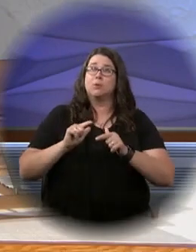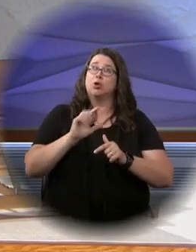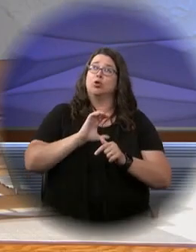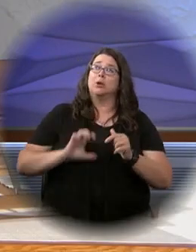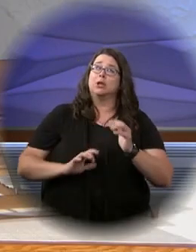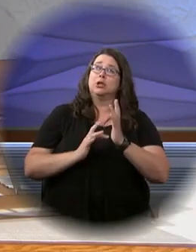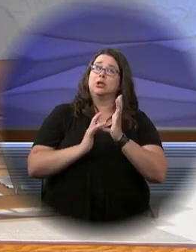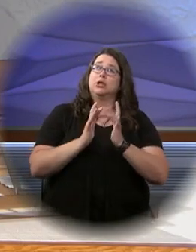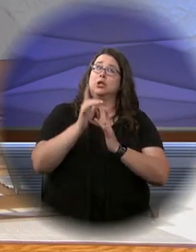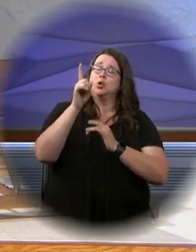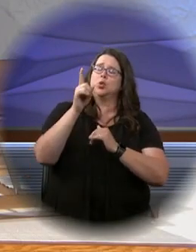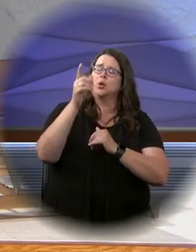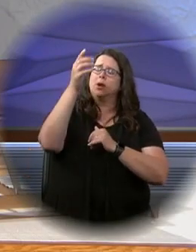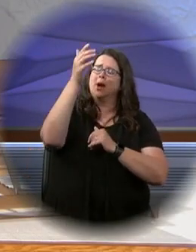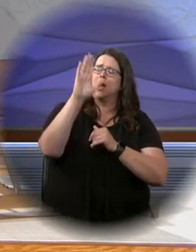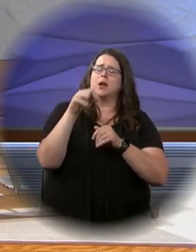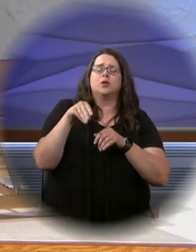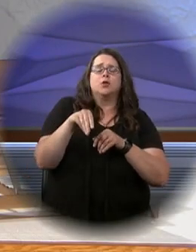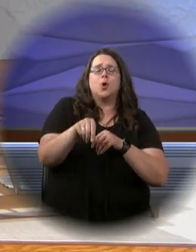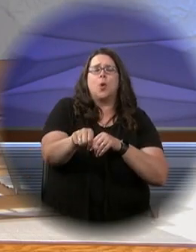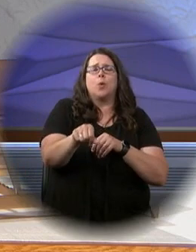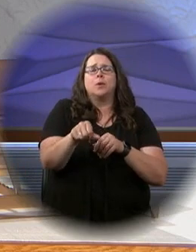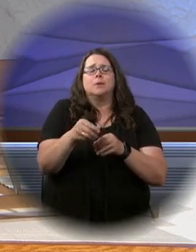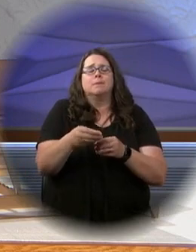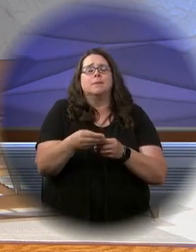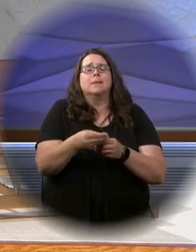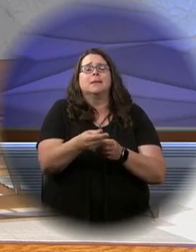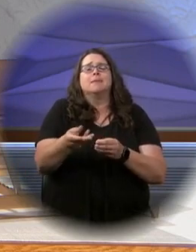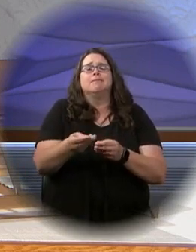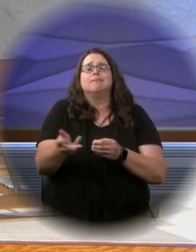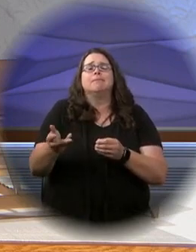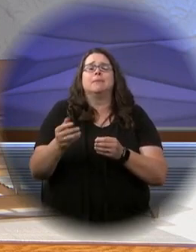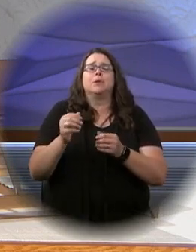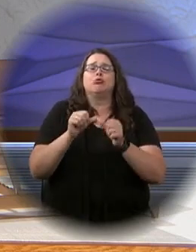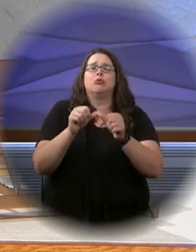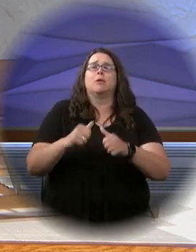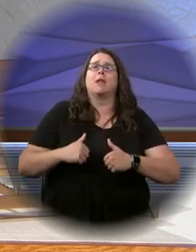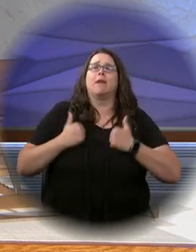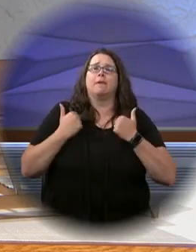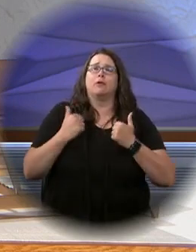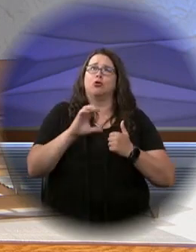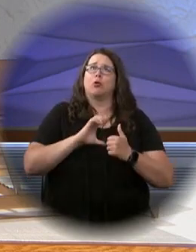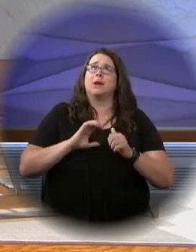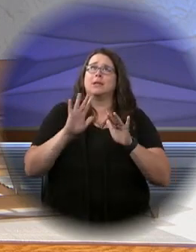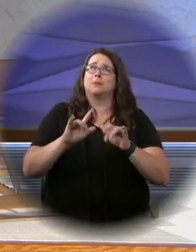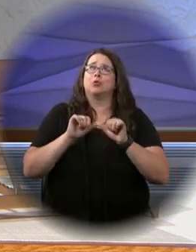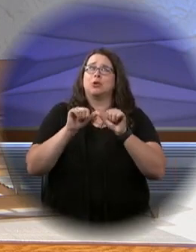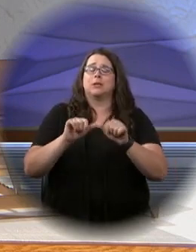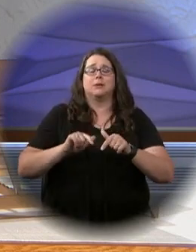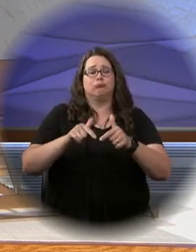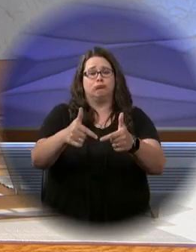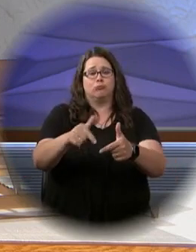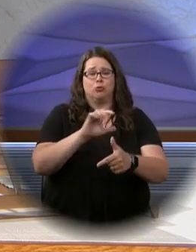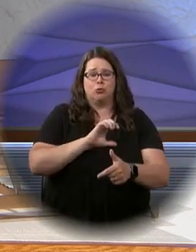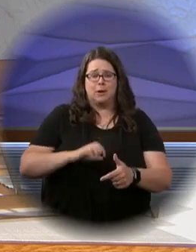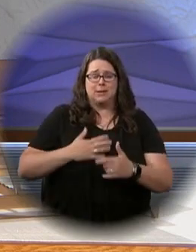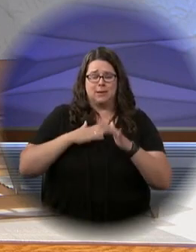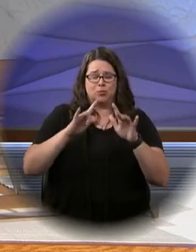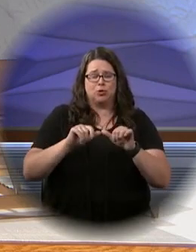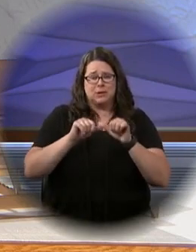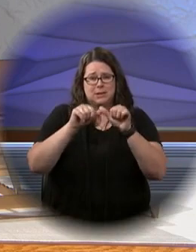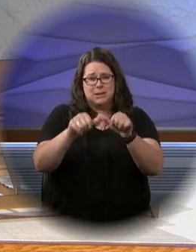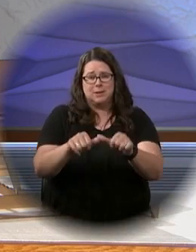Christ Jesus, you are the divine sower, sowing seed of eternal life. Christ, have mercy. Christ, have mercy.